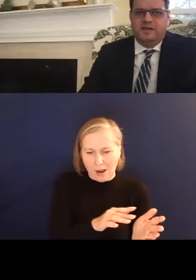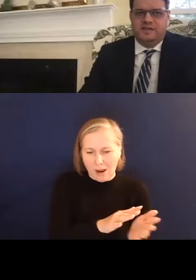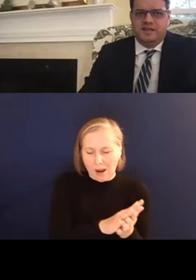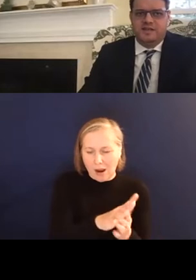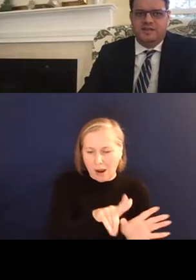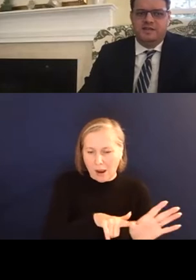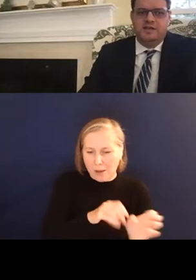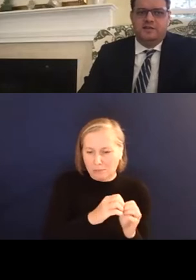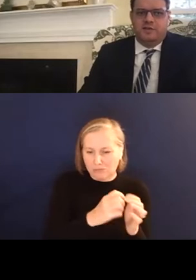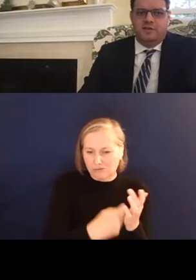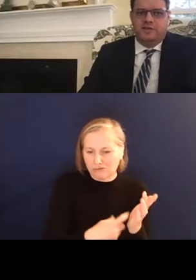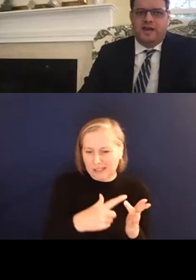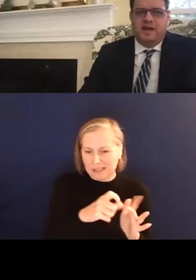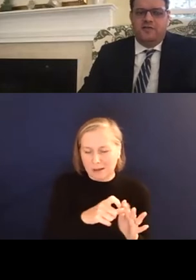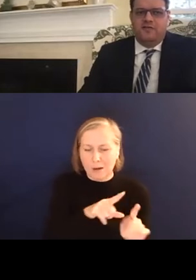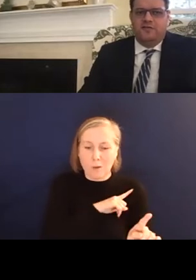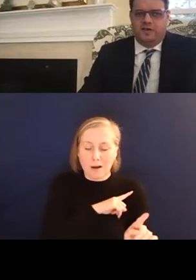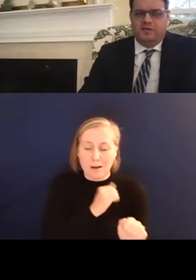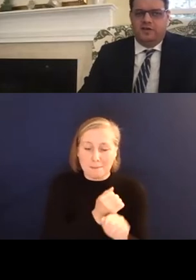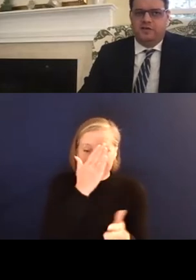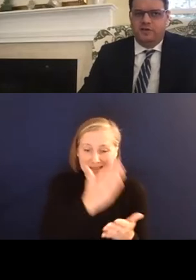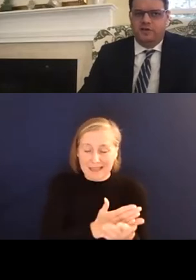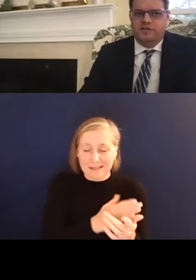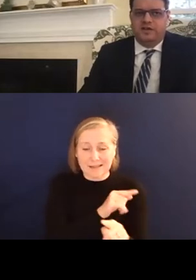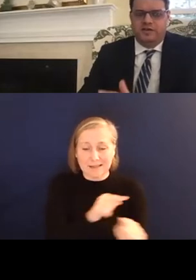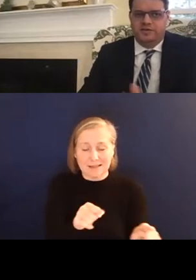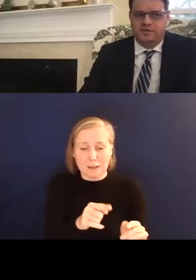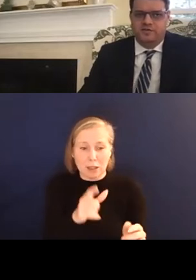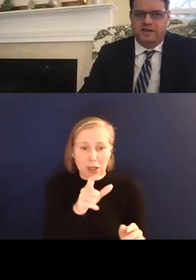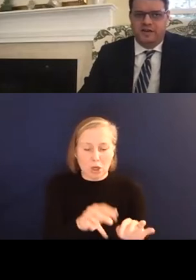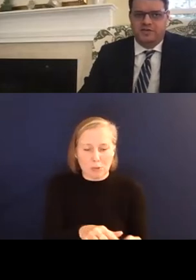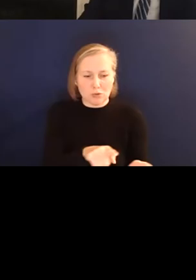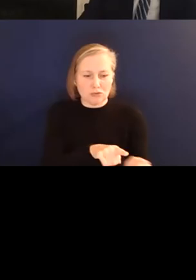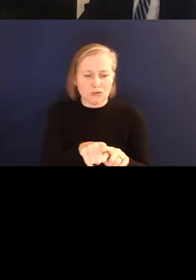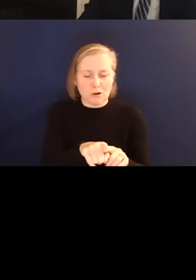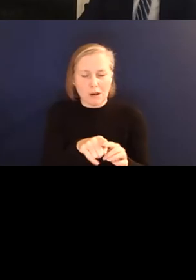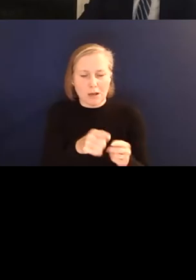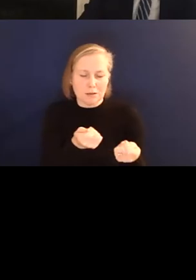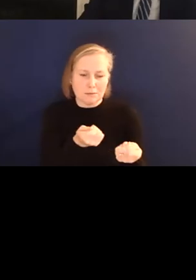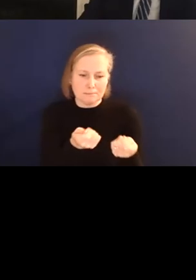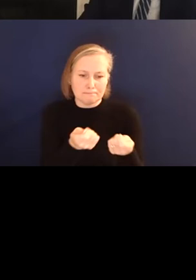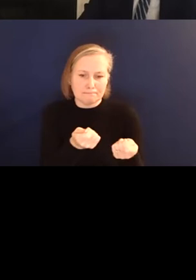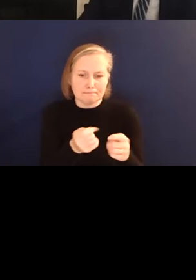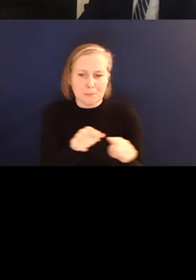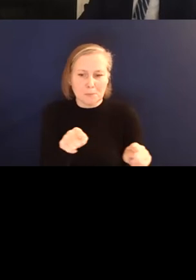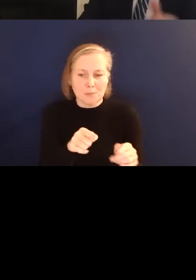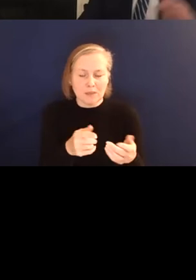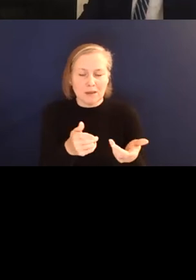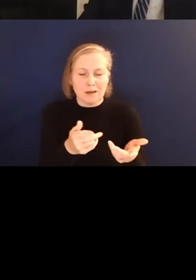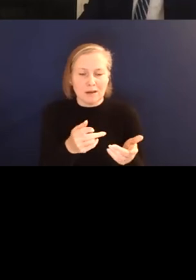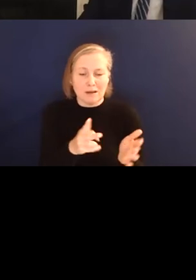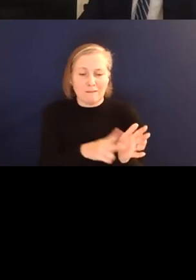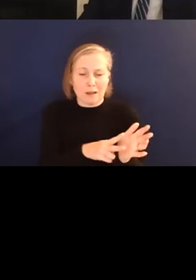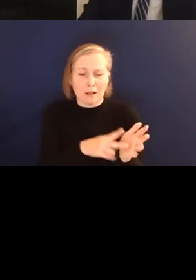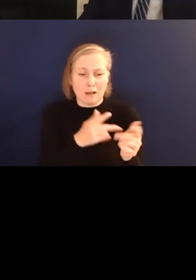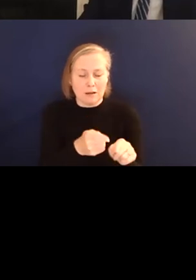it would make sense when you have, you know, the computer trying to manage your vehicle, to say all